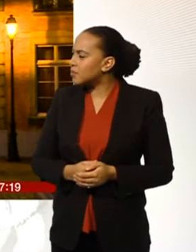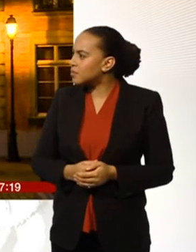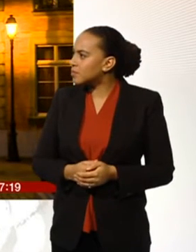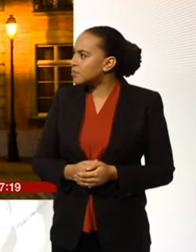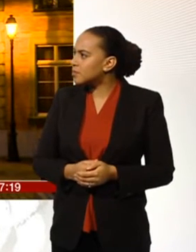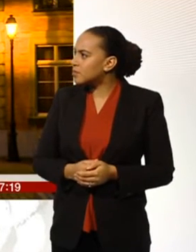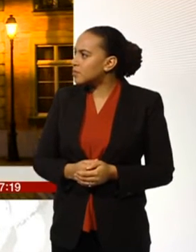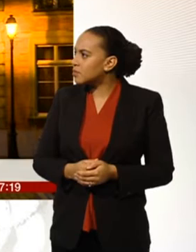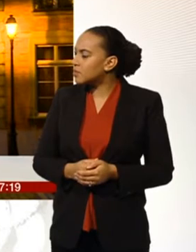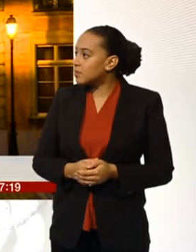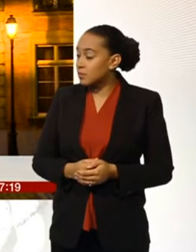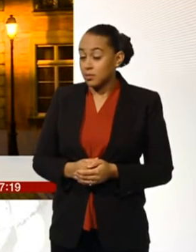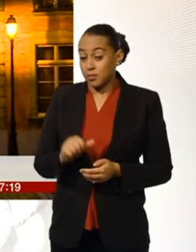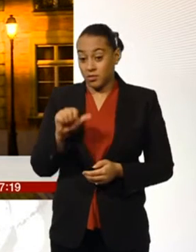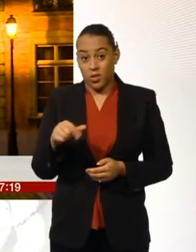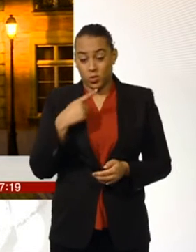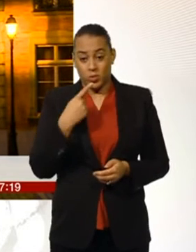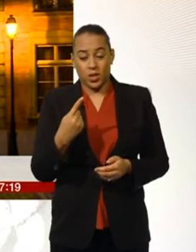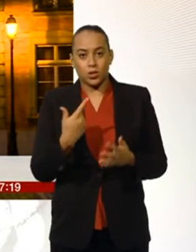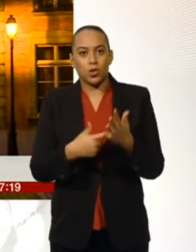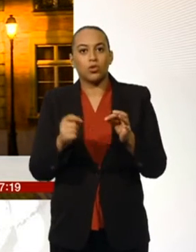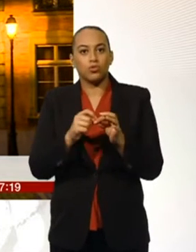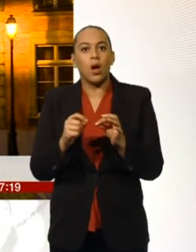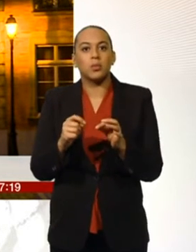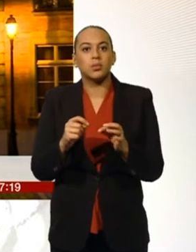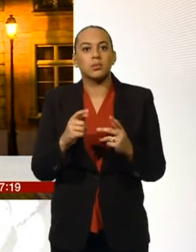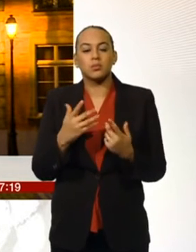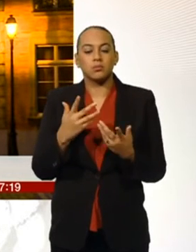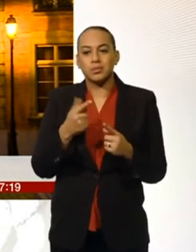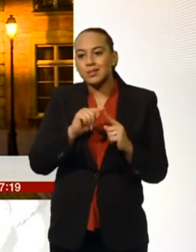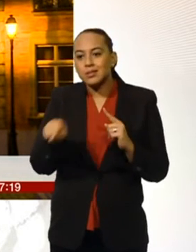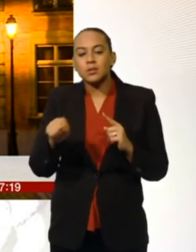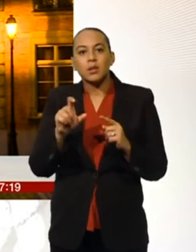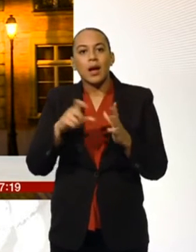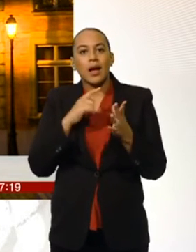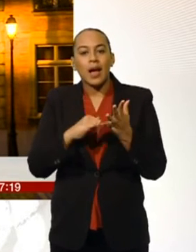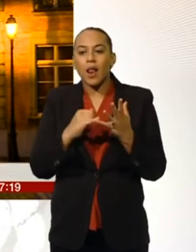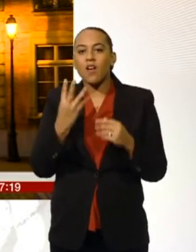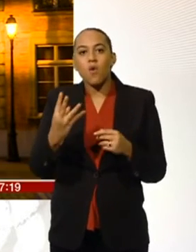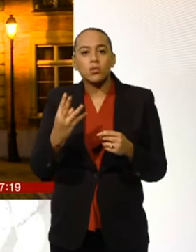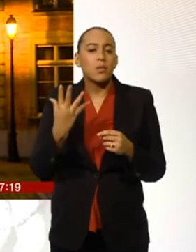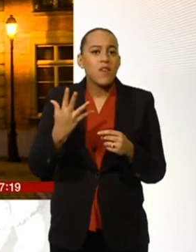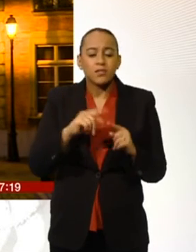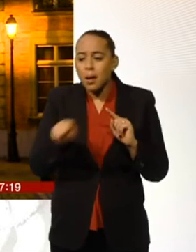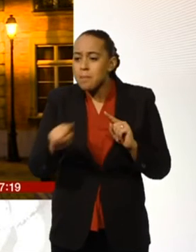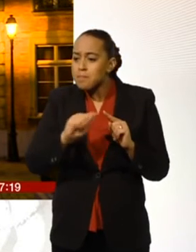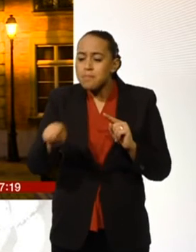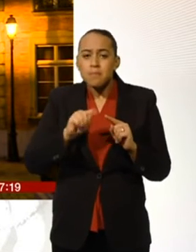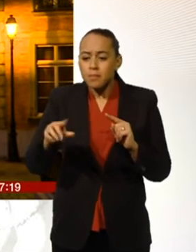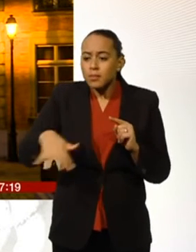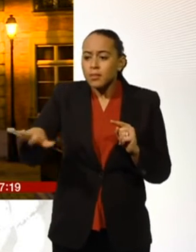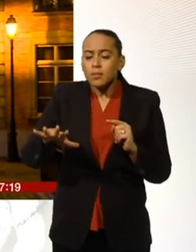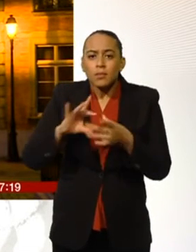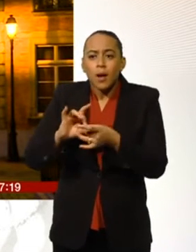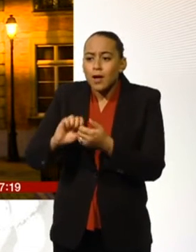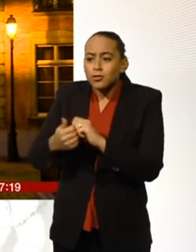Well, it's exactly as you said, you know, Robert had been down four or five times to Cali and he'd become friends with people that live there. He'd made